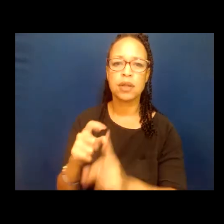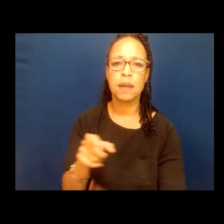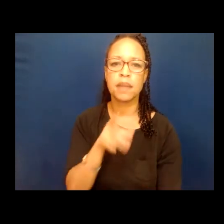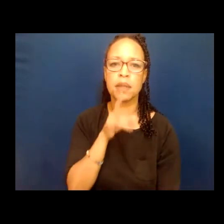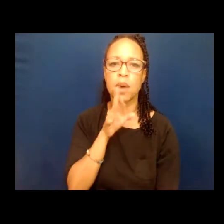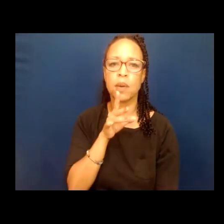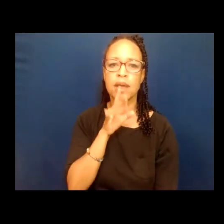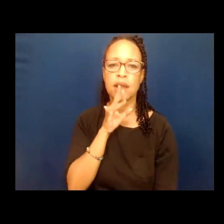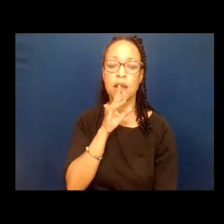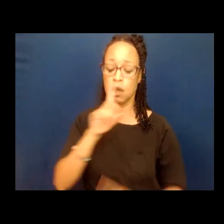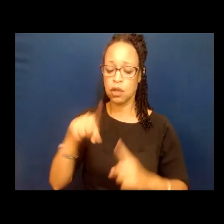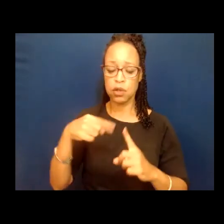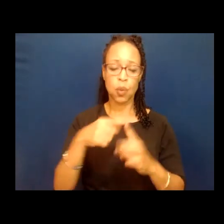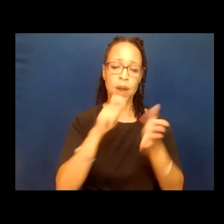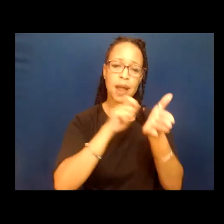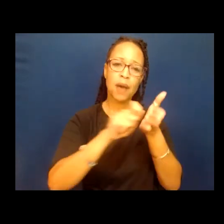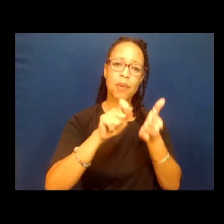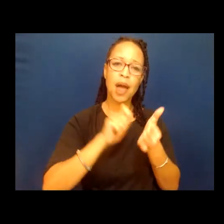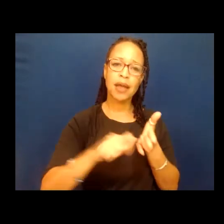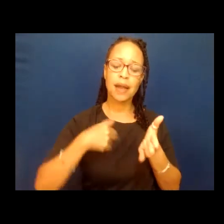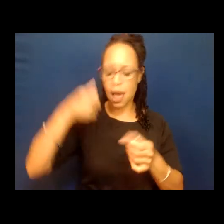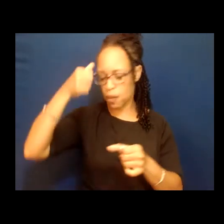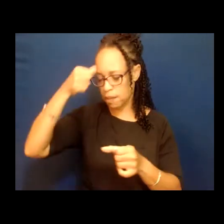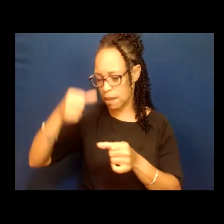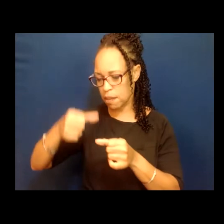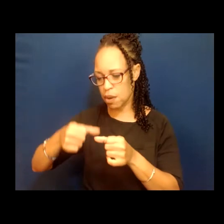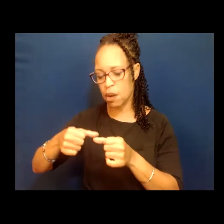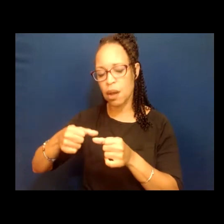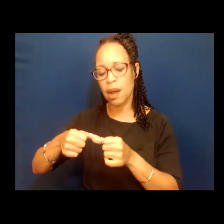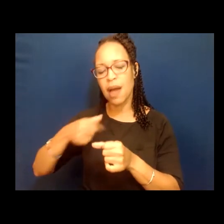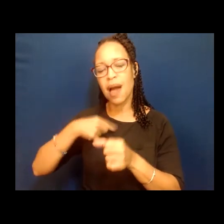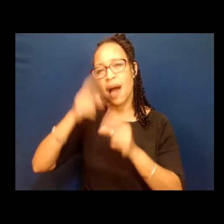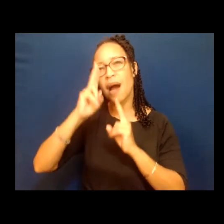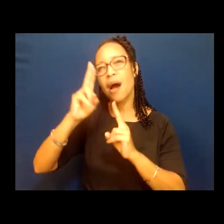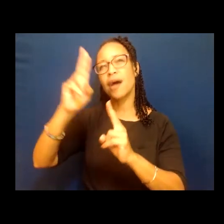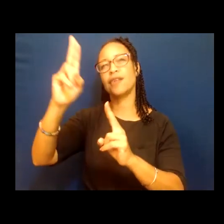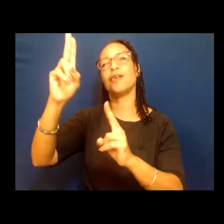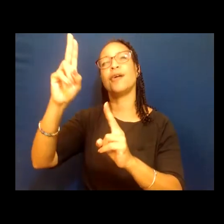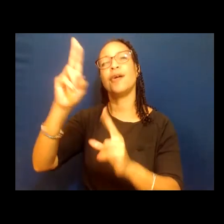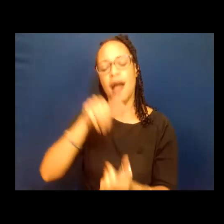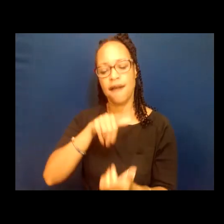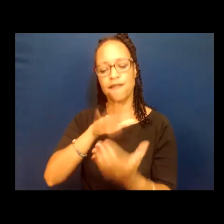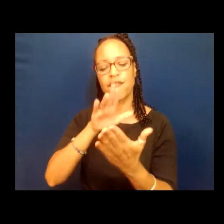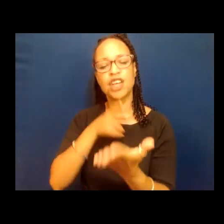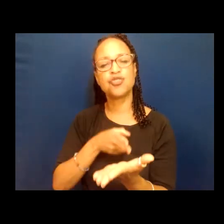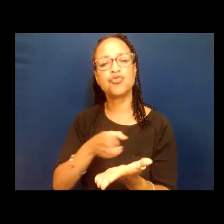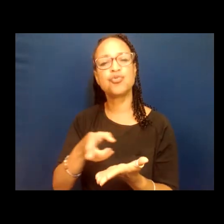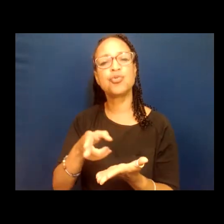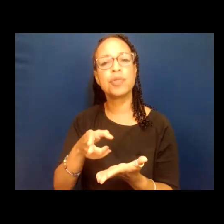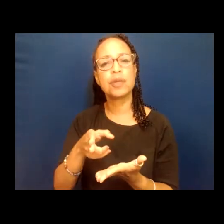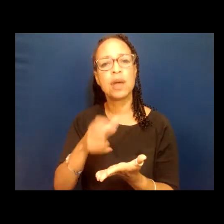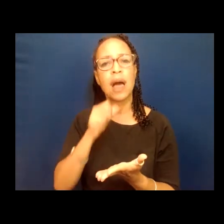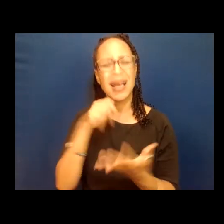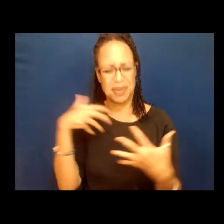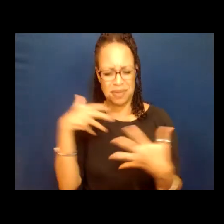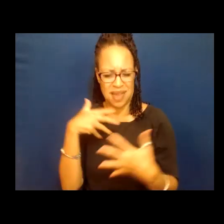So when I write, I remember, I honor, I face truth, I don't cower